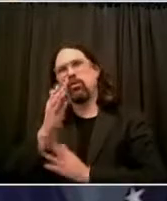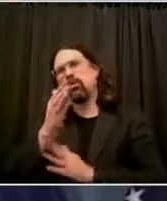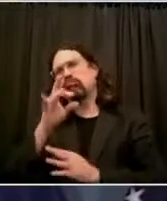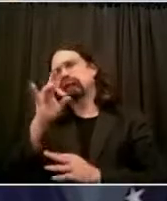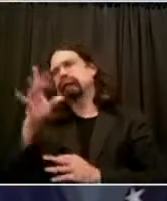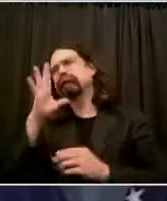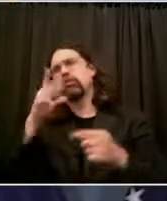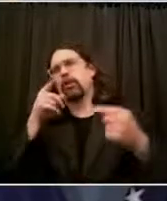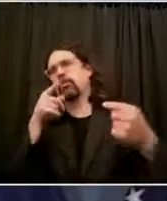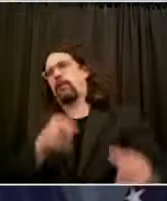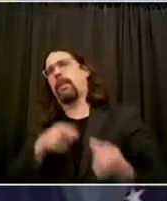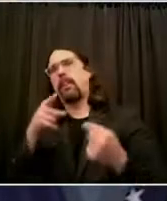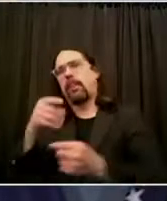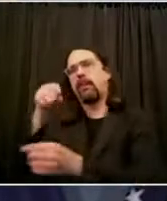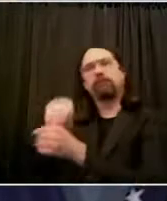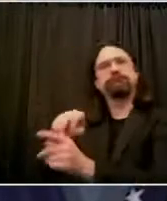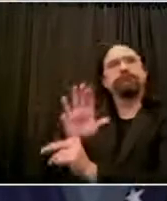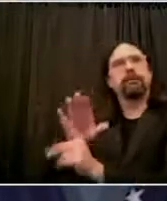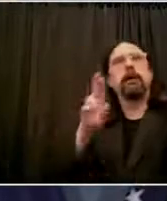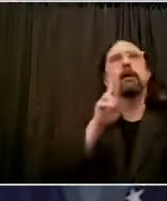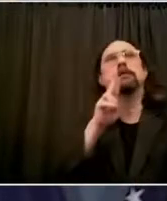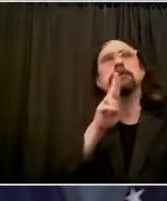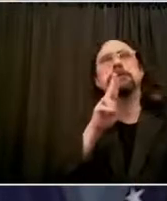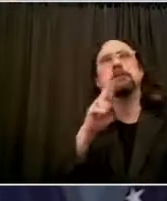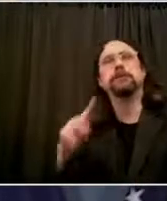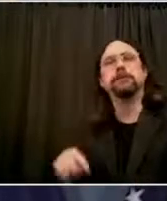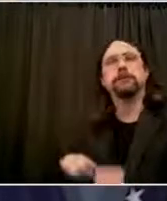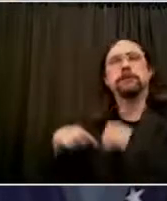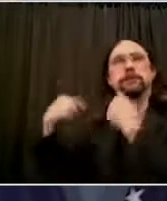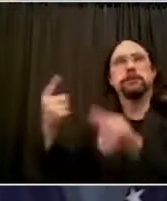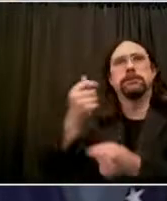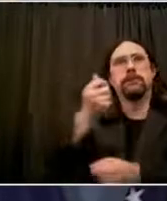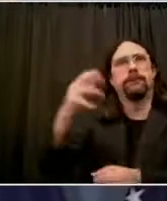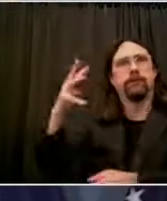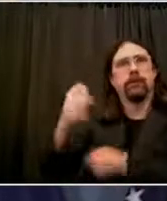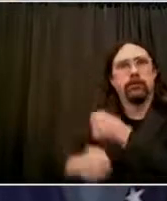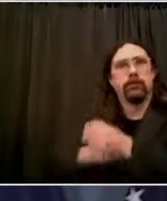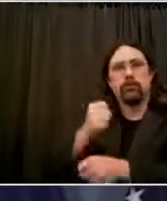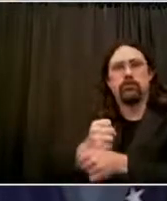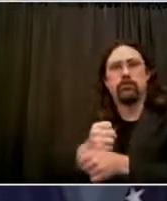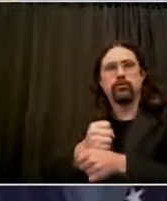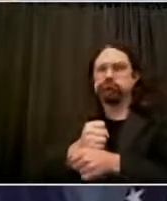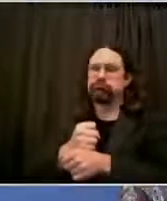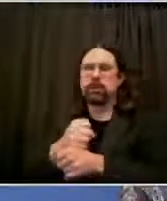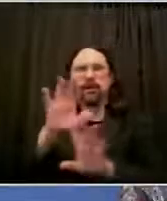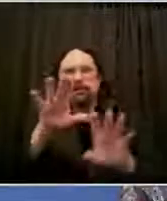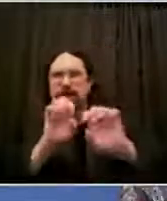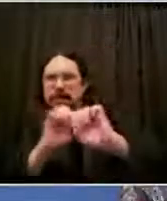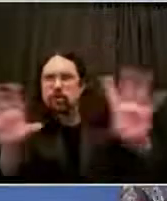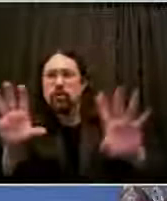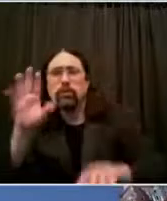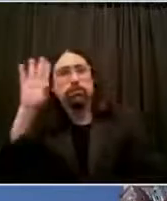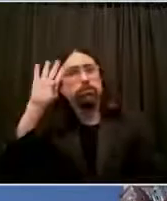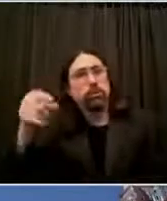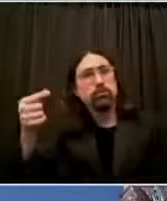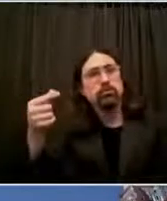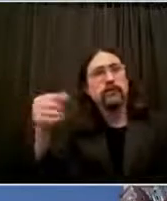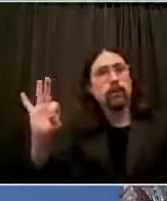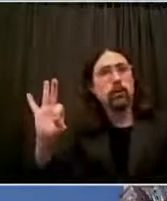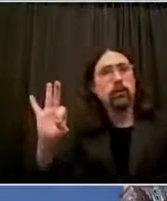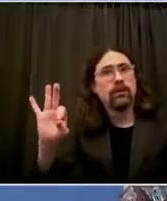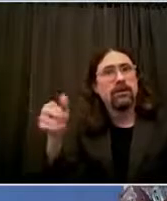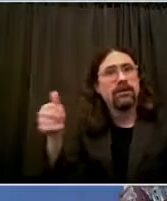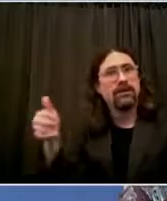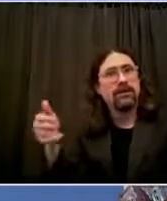George Floyd. Mayor Turner asked me, could we light our city hall in remembrance of George Floyd? And he